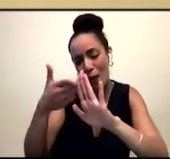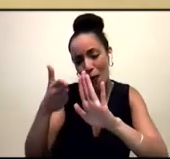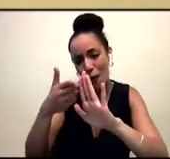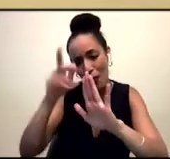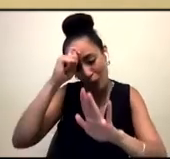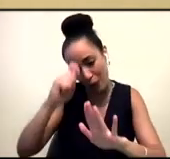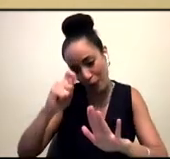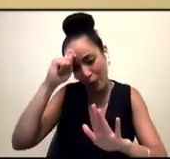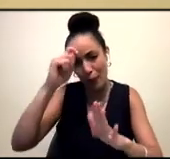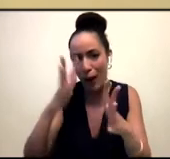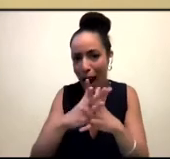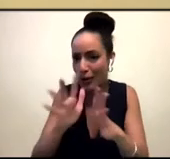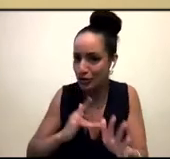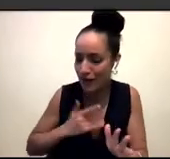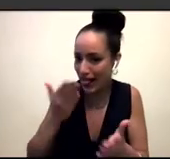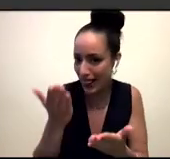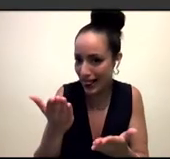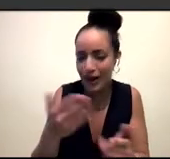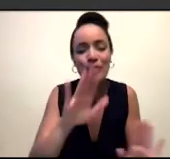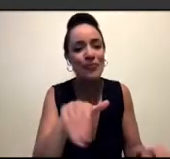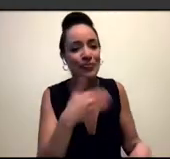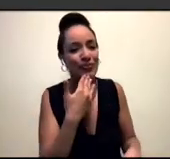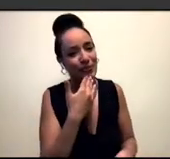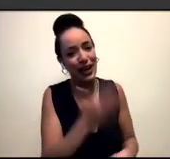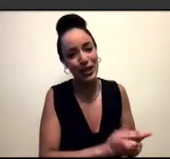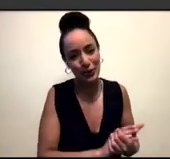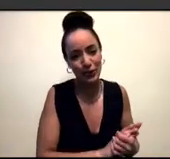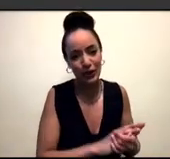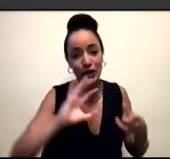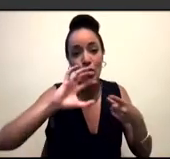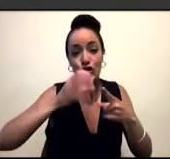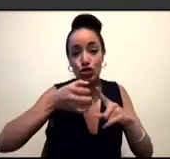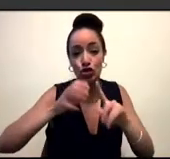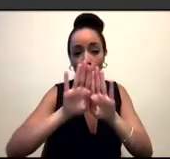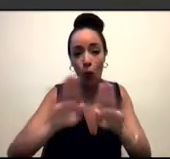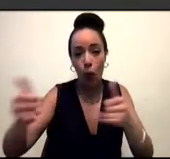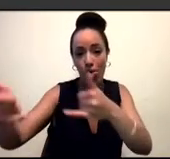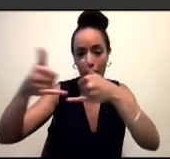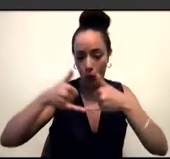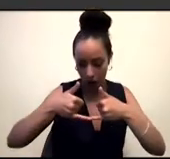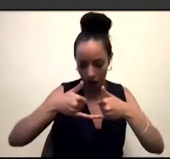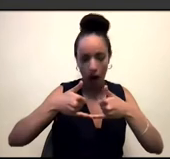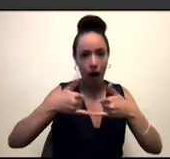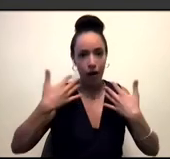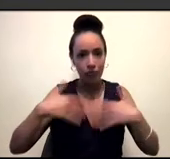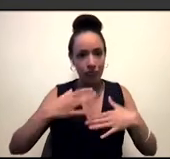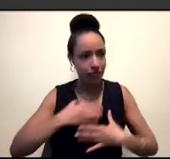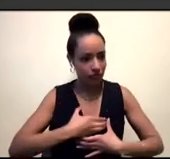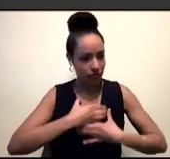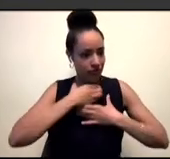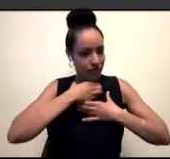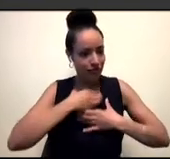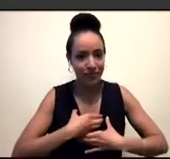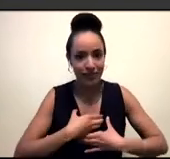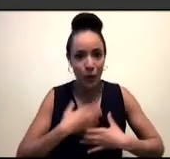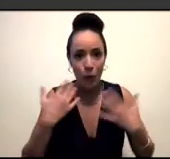recent? Thank you. Yeah, mean, the Stonewall was a big surprise, and then last night, too, I